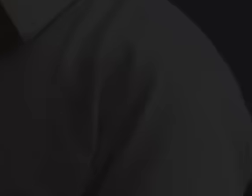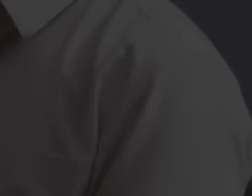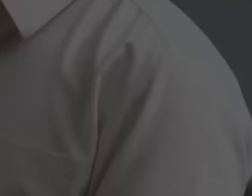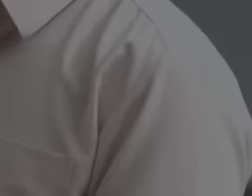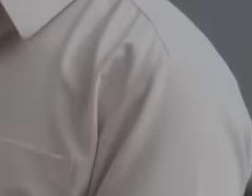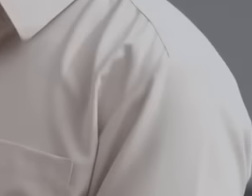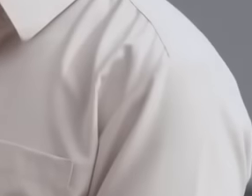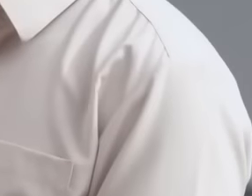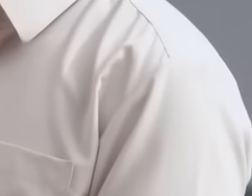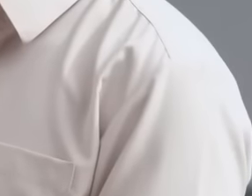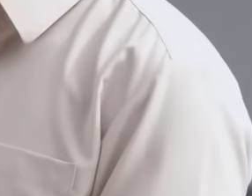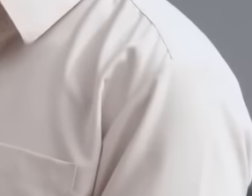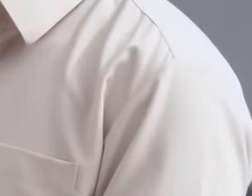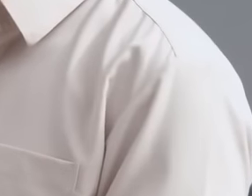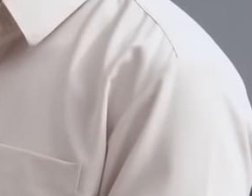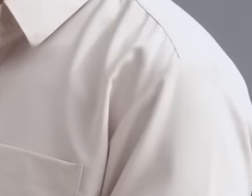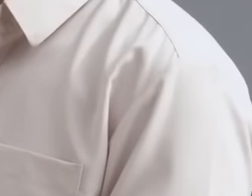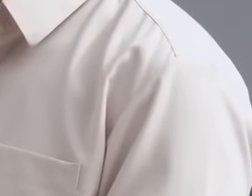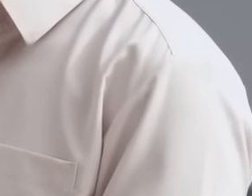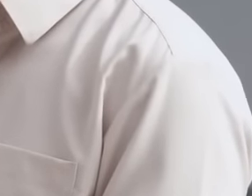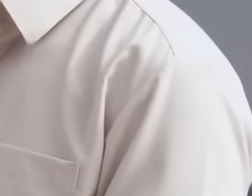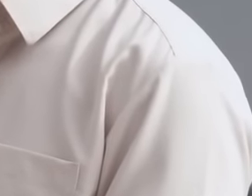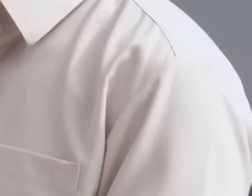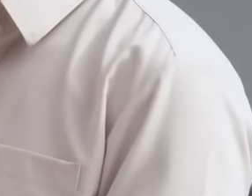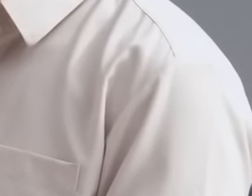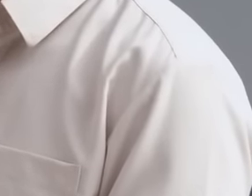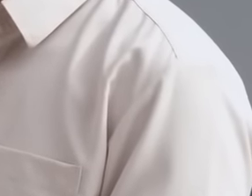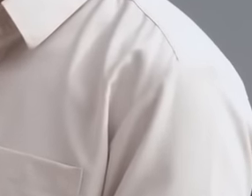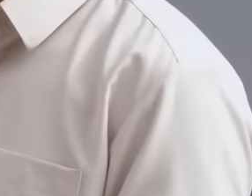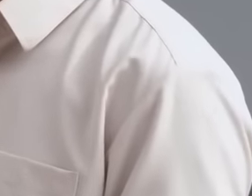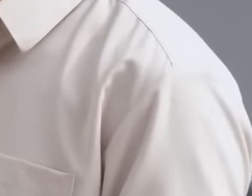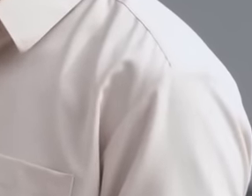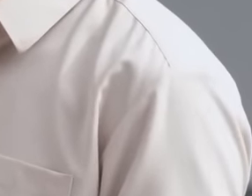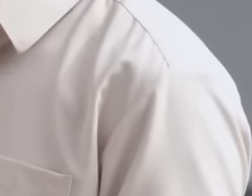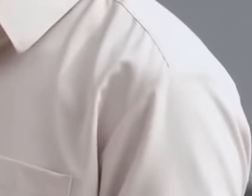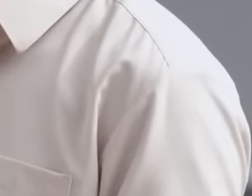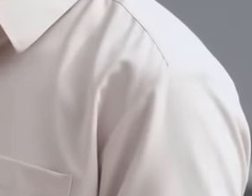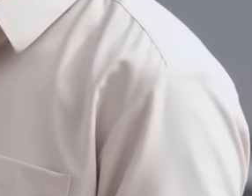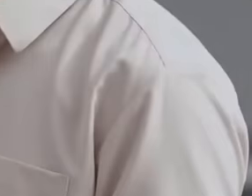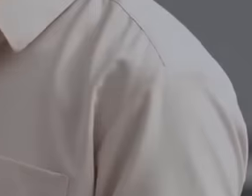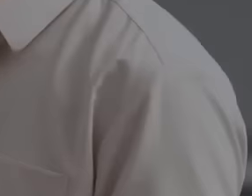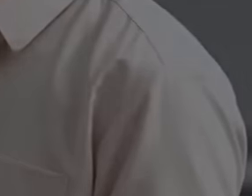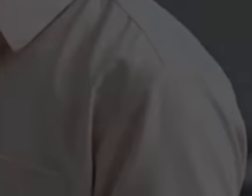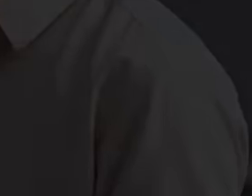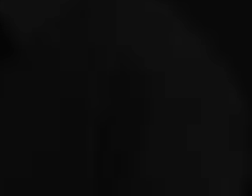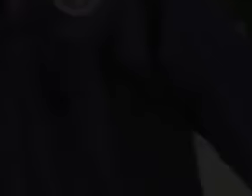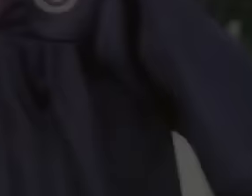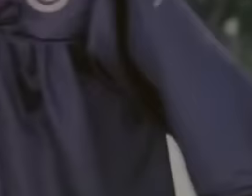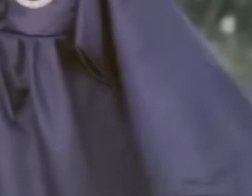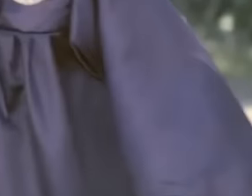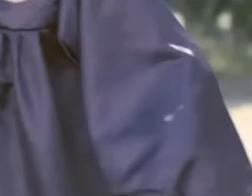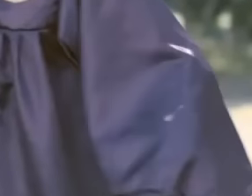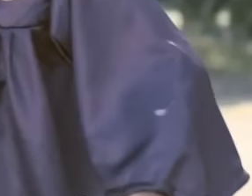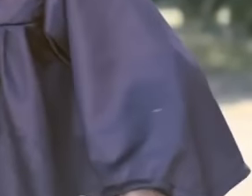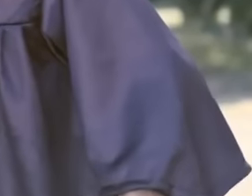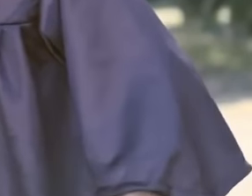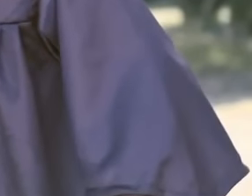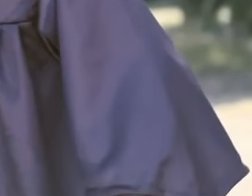At ako sa'yo